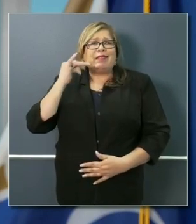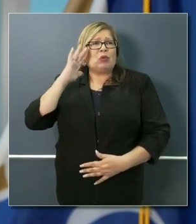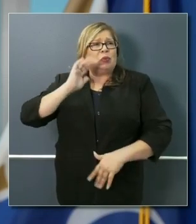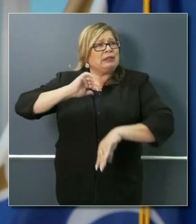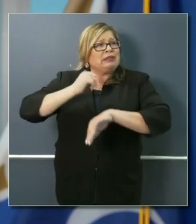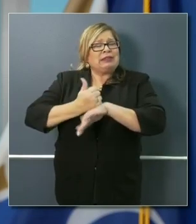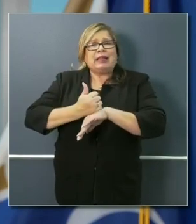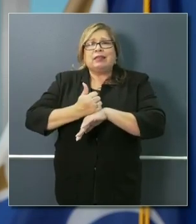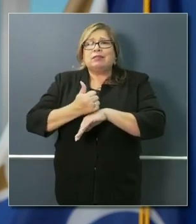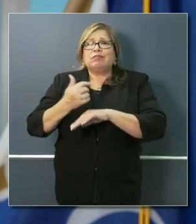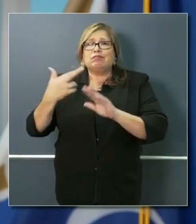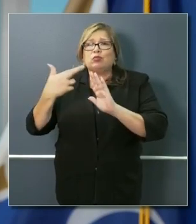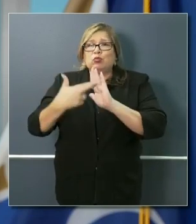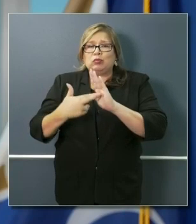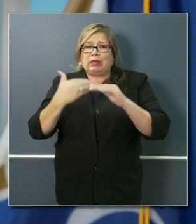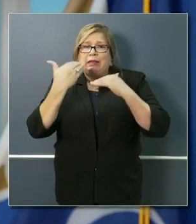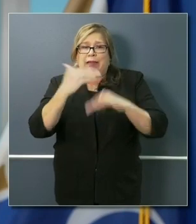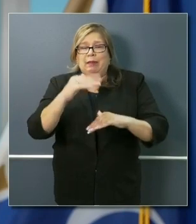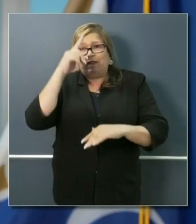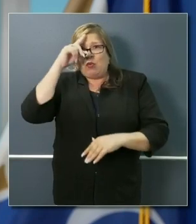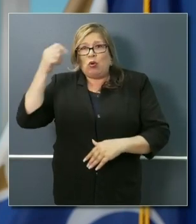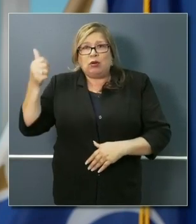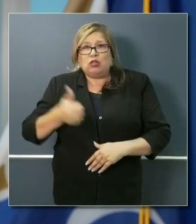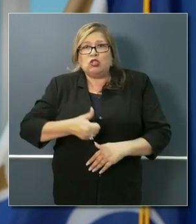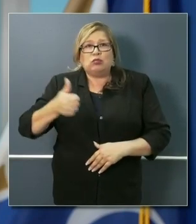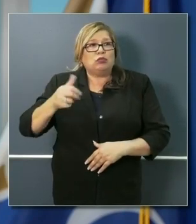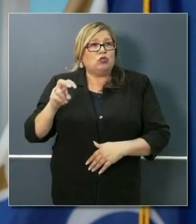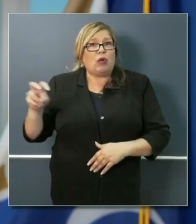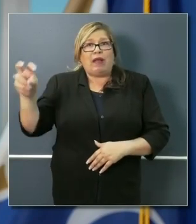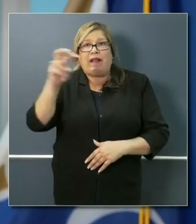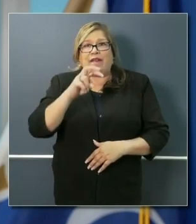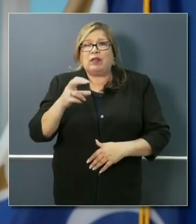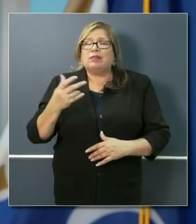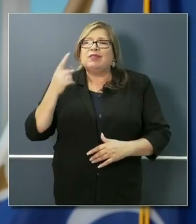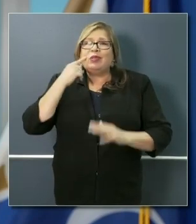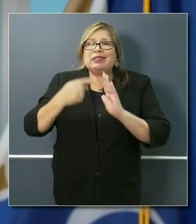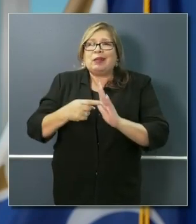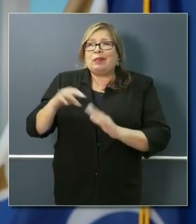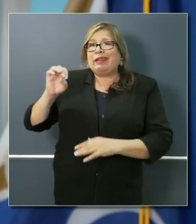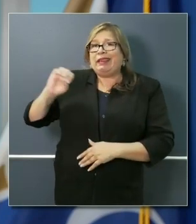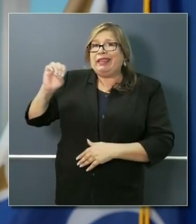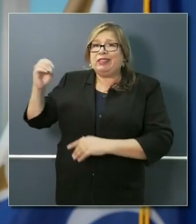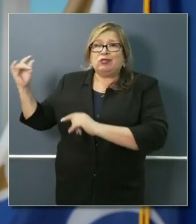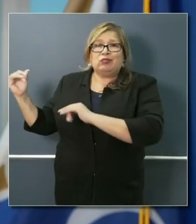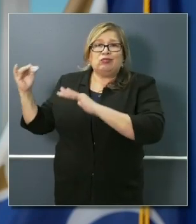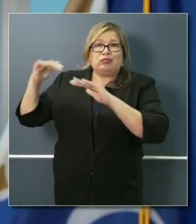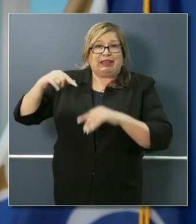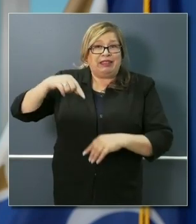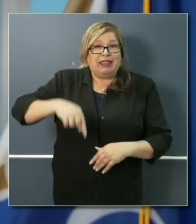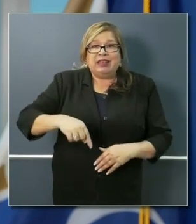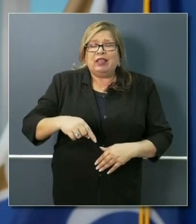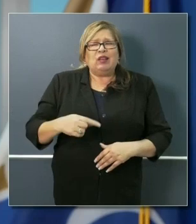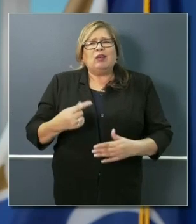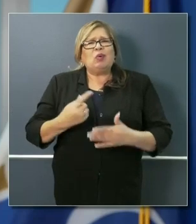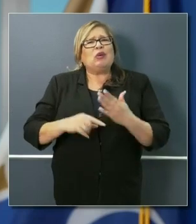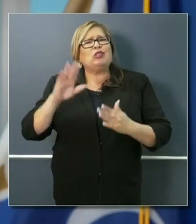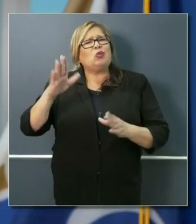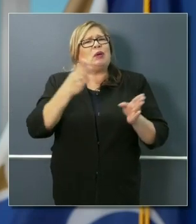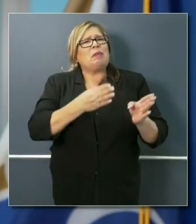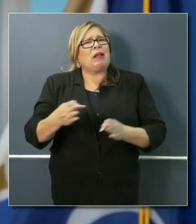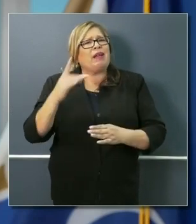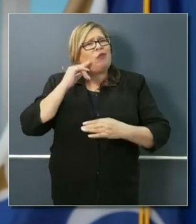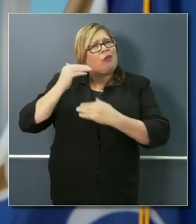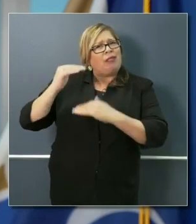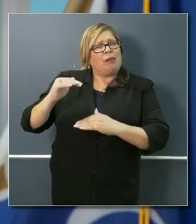we're buying time here. And just looking at, you know, some constant travel from the East Coast and here, I just wanted to get your thoughts on that.